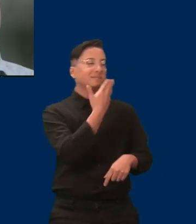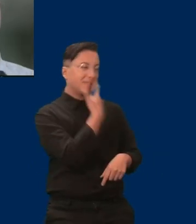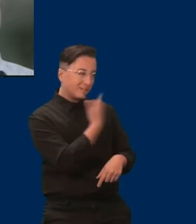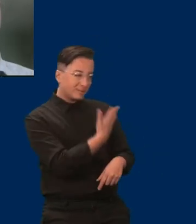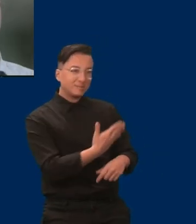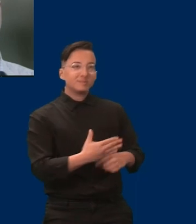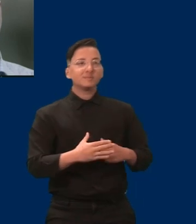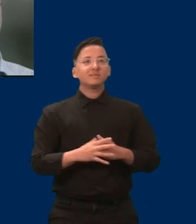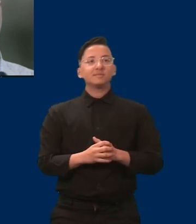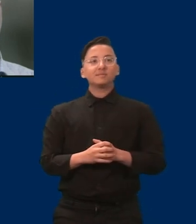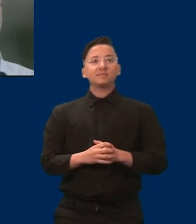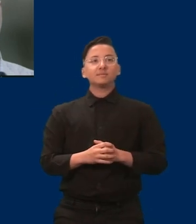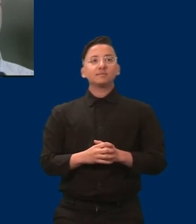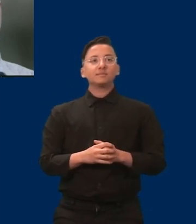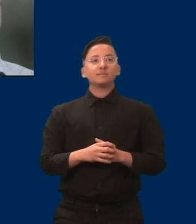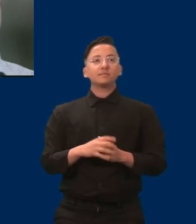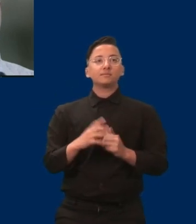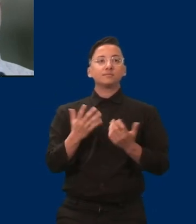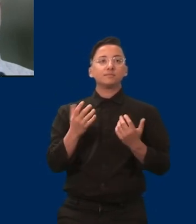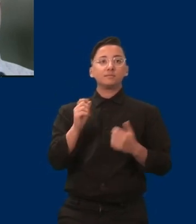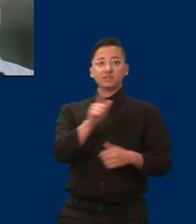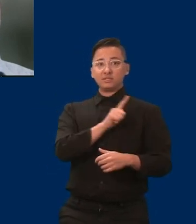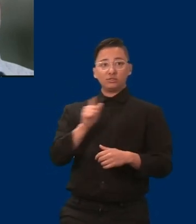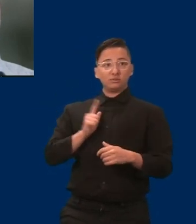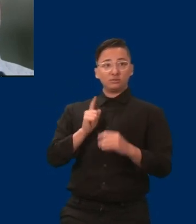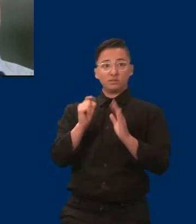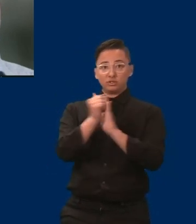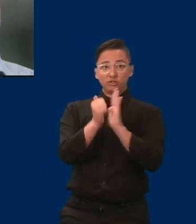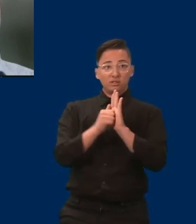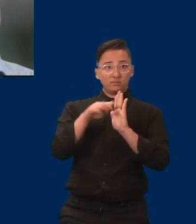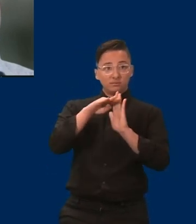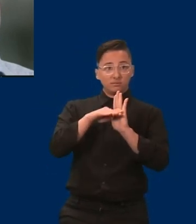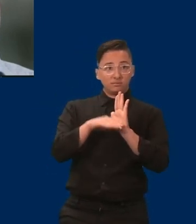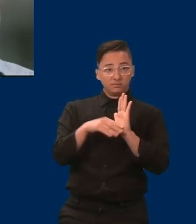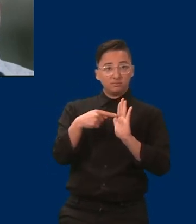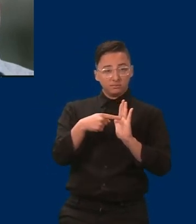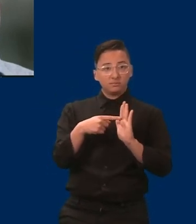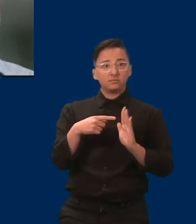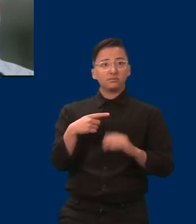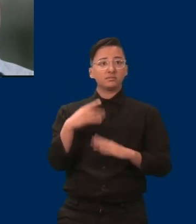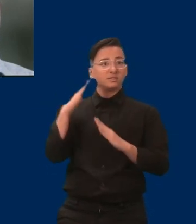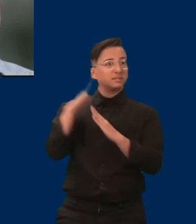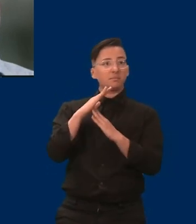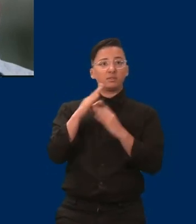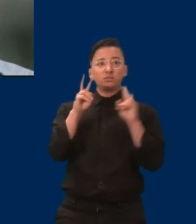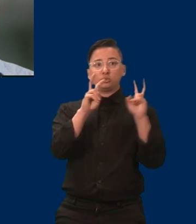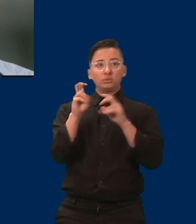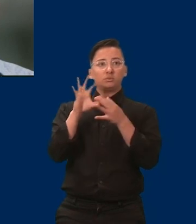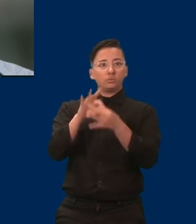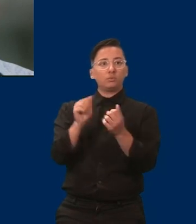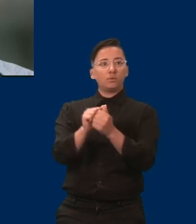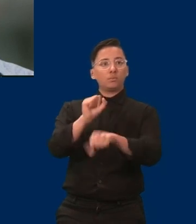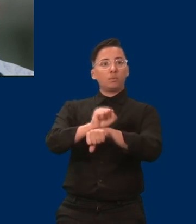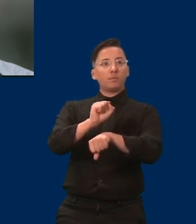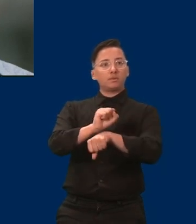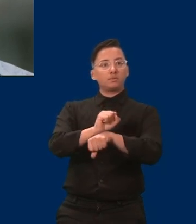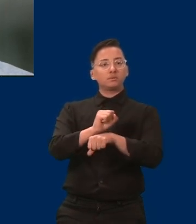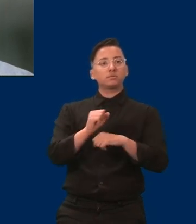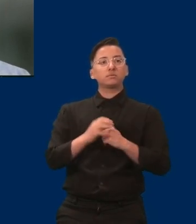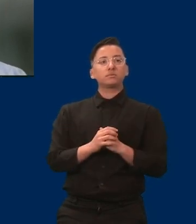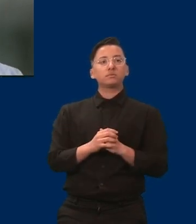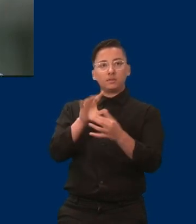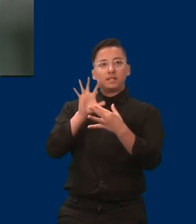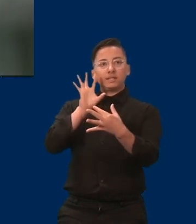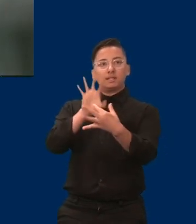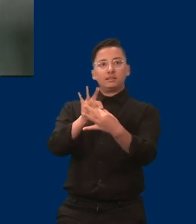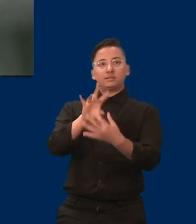in the legislative agenda this upcoming session concerning disability and employment is about the Connect 700 program.